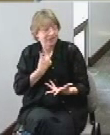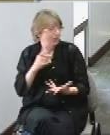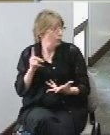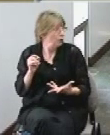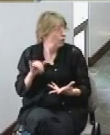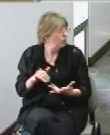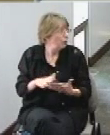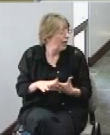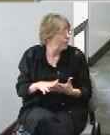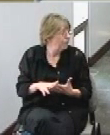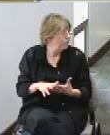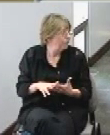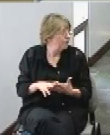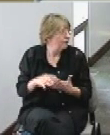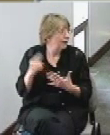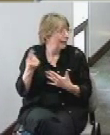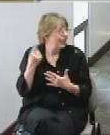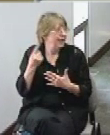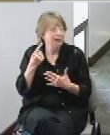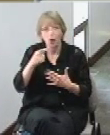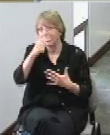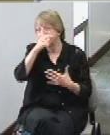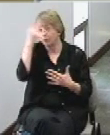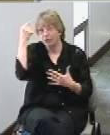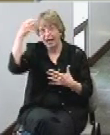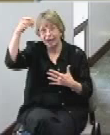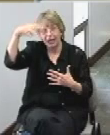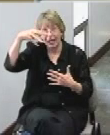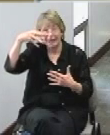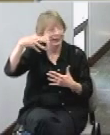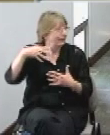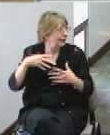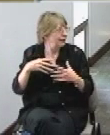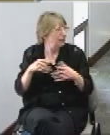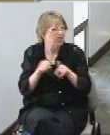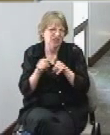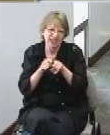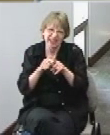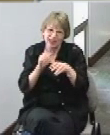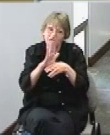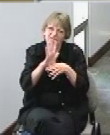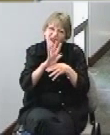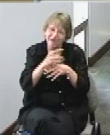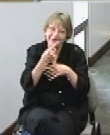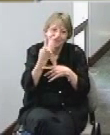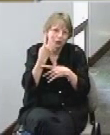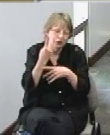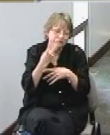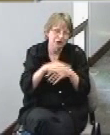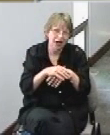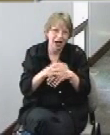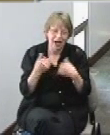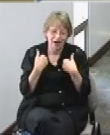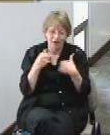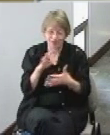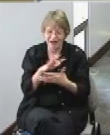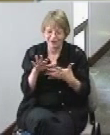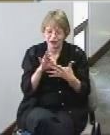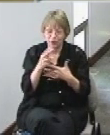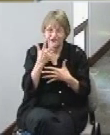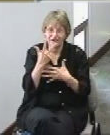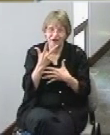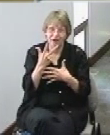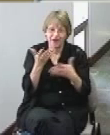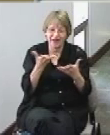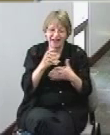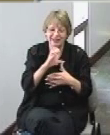it's always in blacklight and which that screen was and we have a choice of three themes either